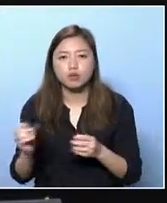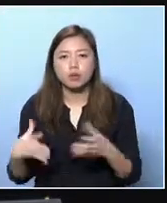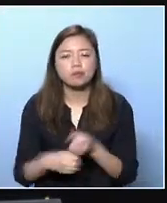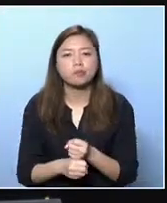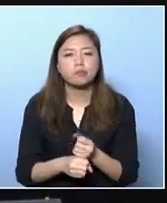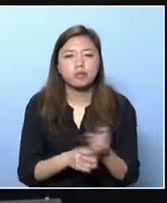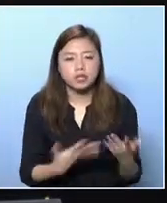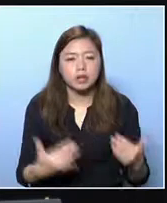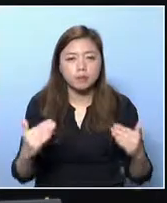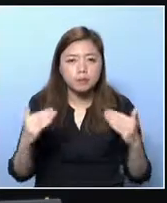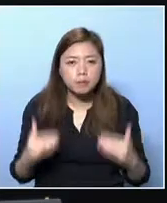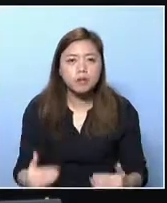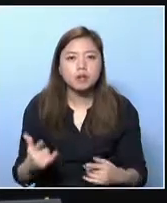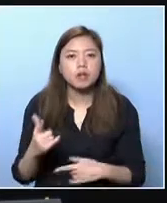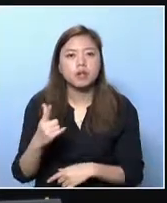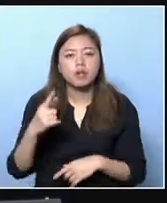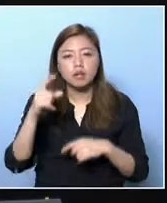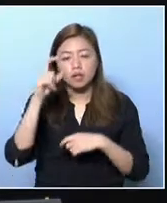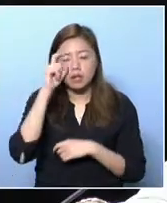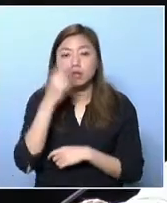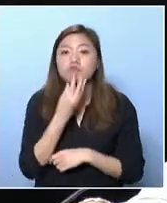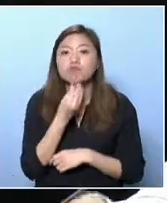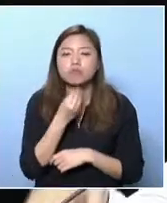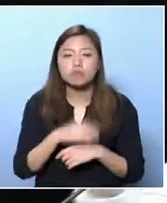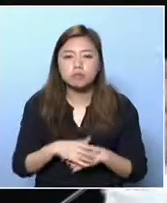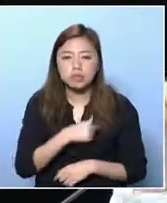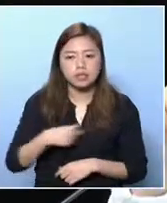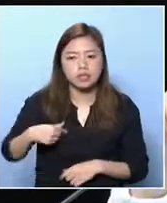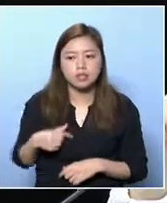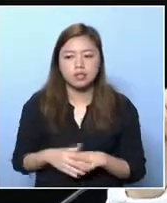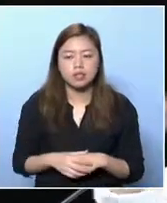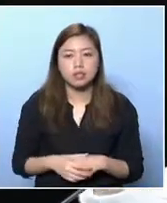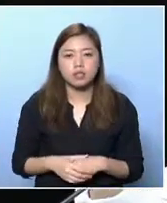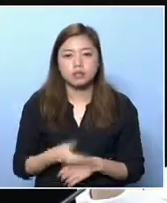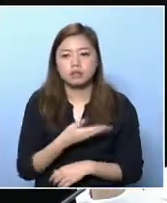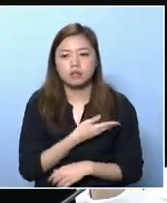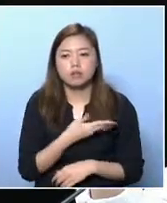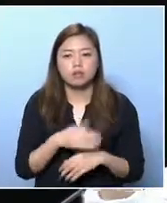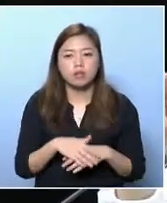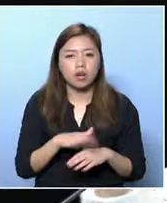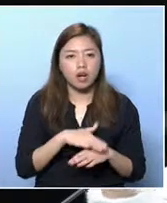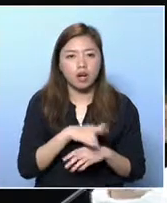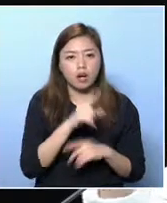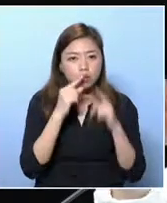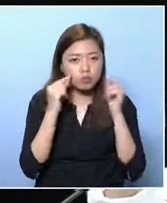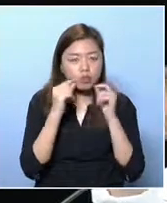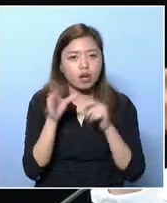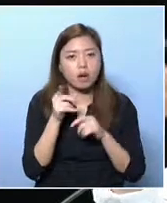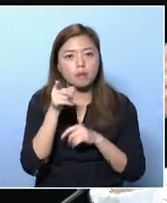All right. I don't think there is a need for further response from the Under Secretary. Mr. Hsiu Ka-chun,